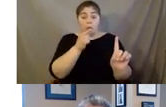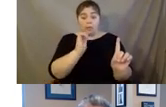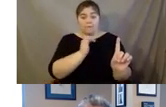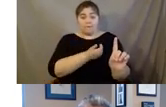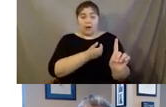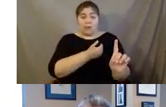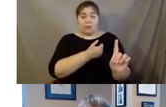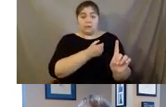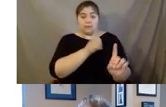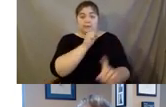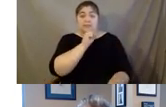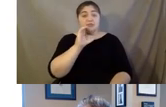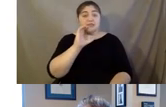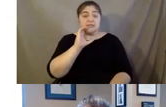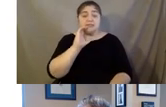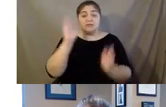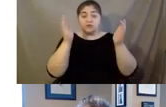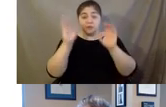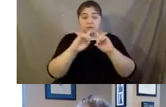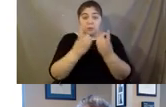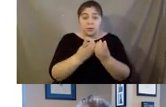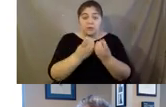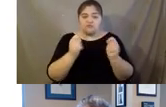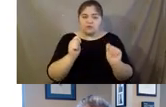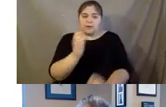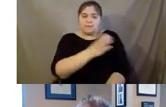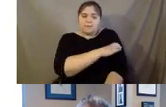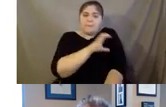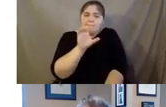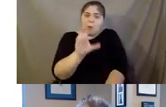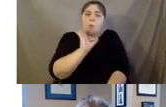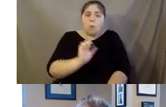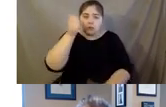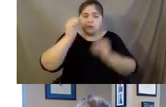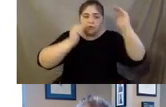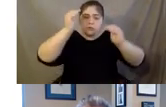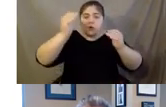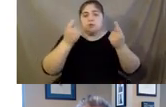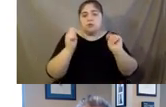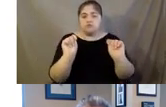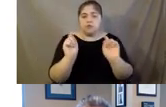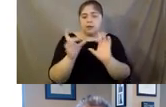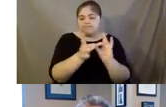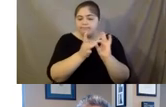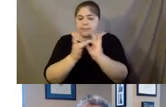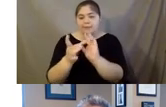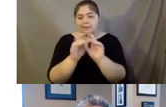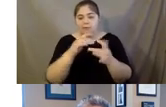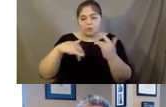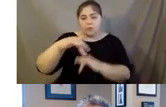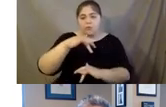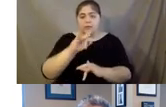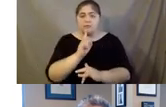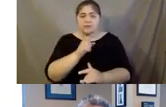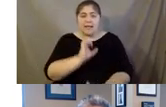services department is to, um, empower older adults to stay active, socially connected into age with dignity. Um, to really